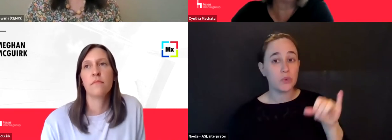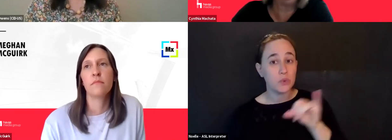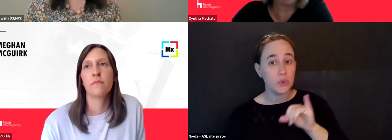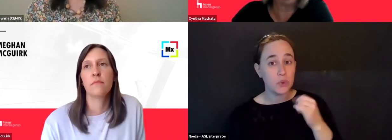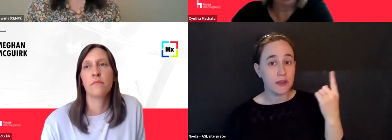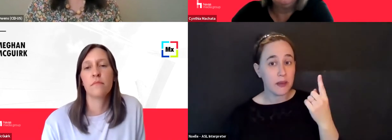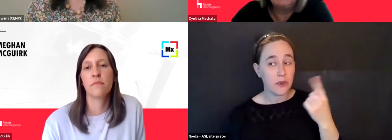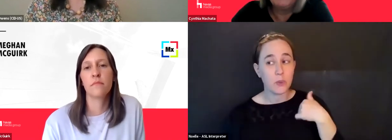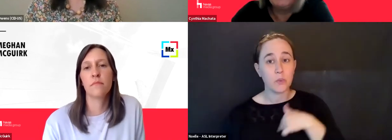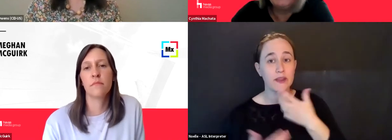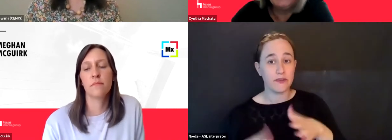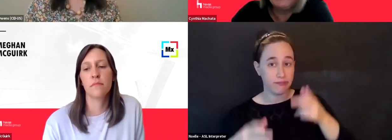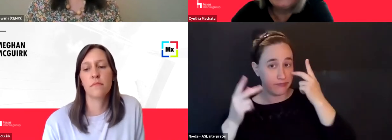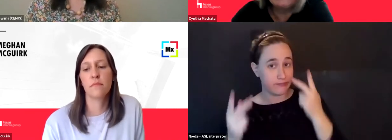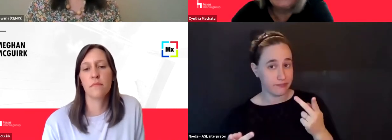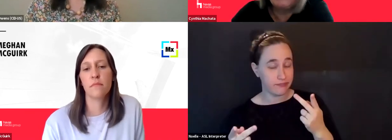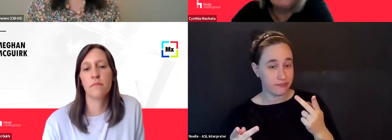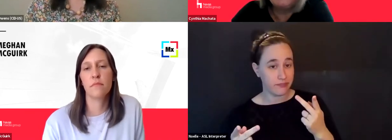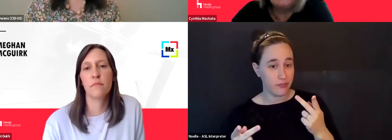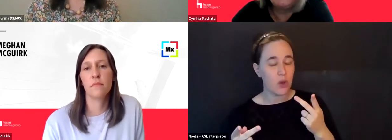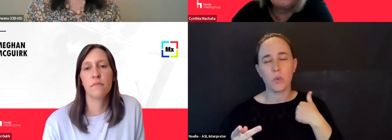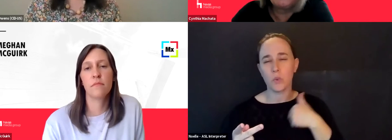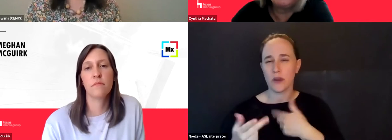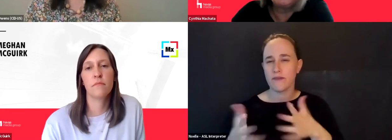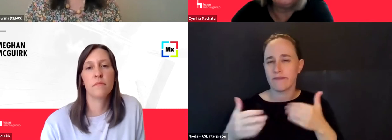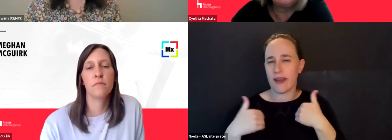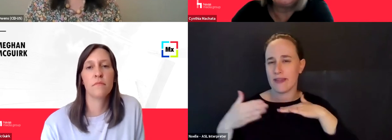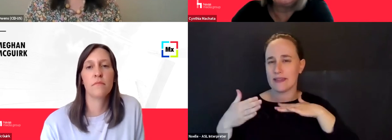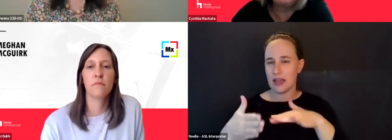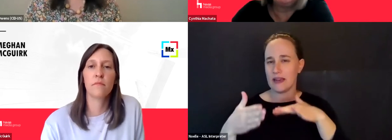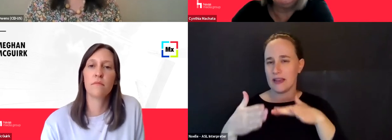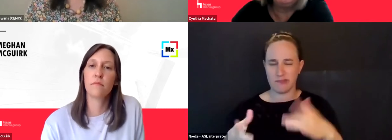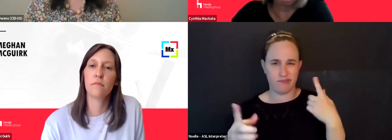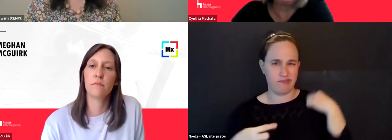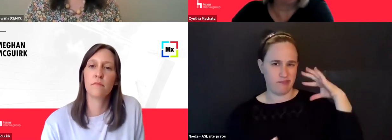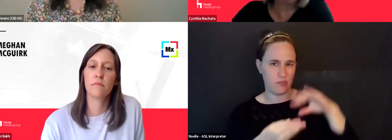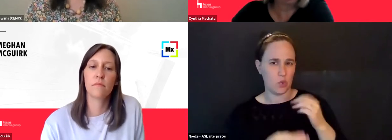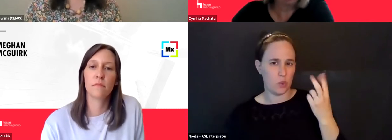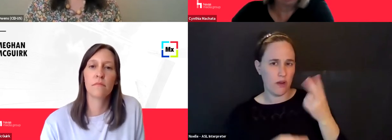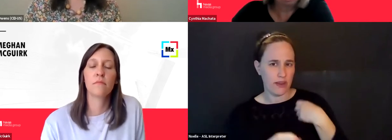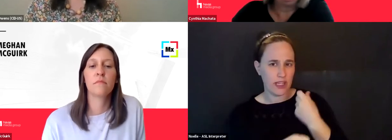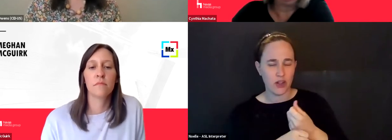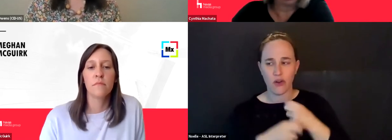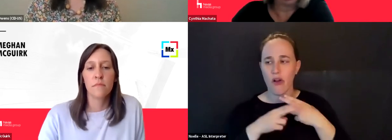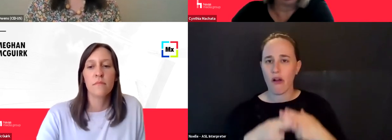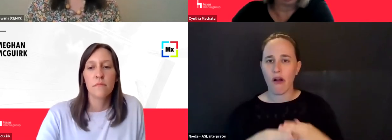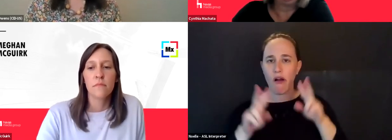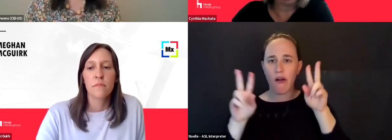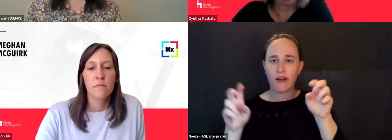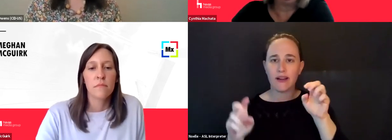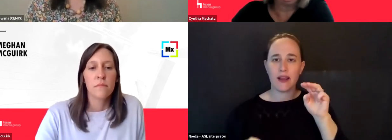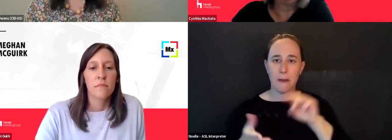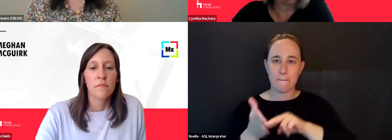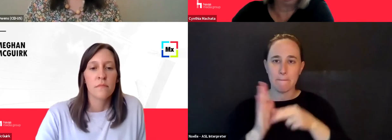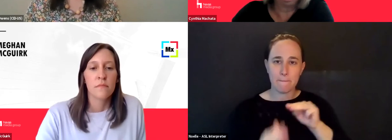we have seen, um, we do a study, we've been doing it for about 12 years now, it's called meaningful brands. Um, and we go